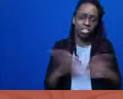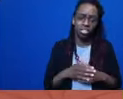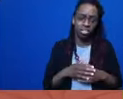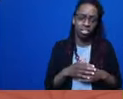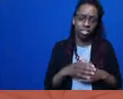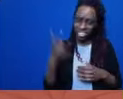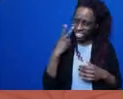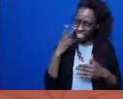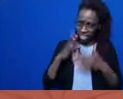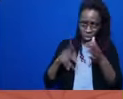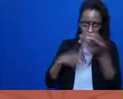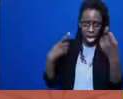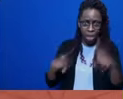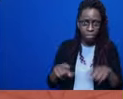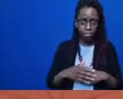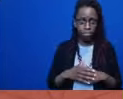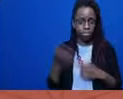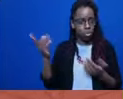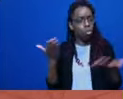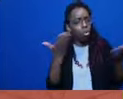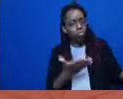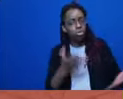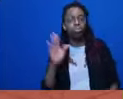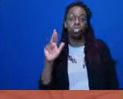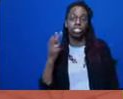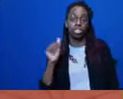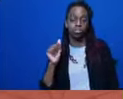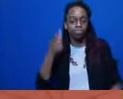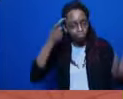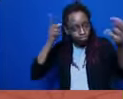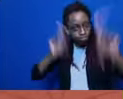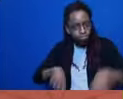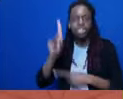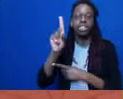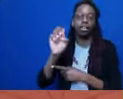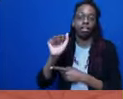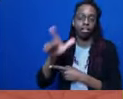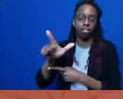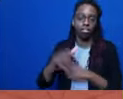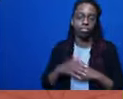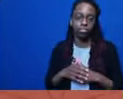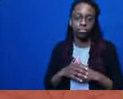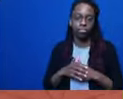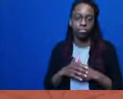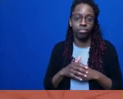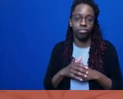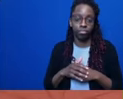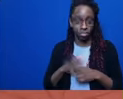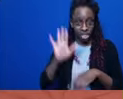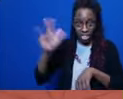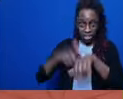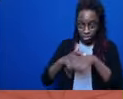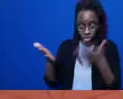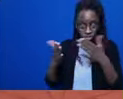plea deal of time served, plus two months, or